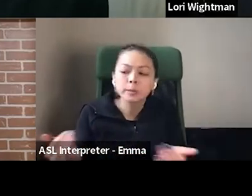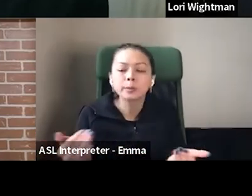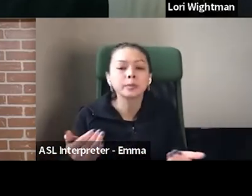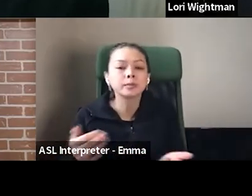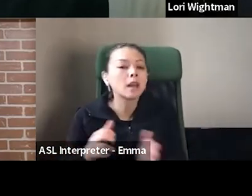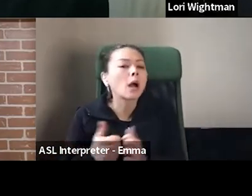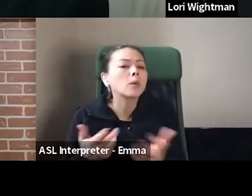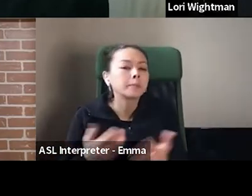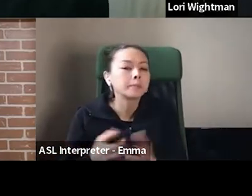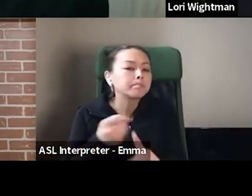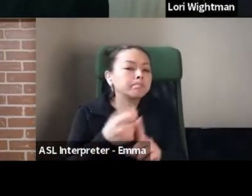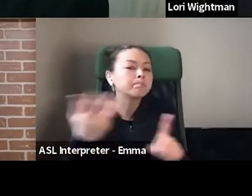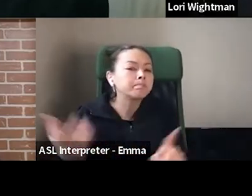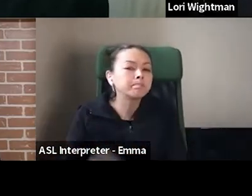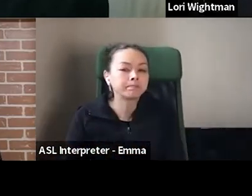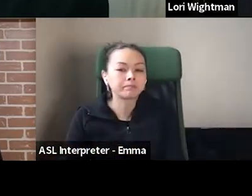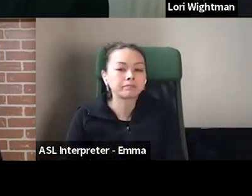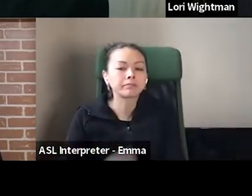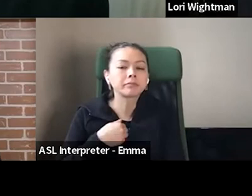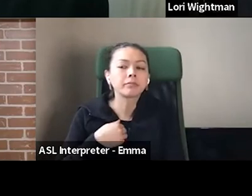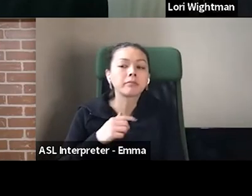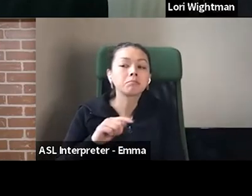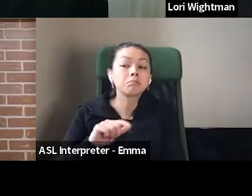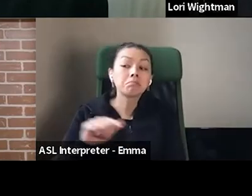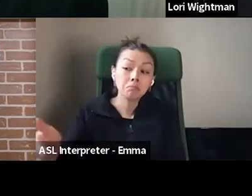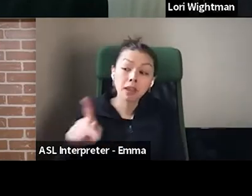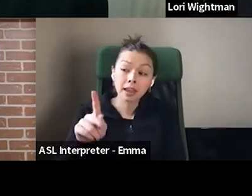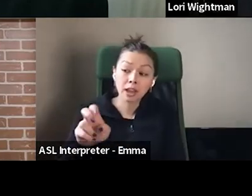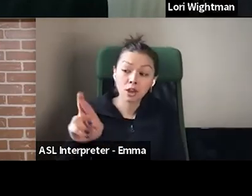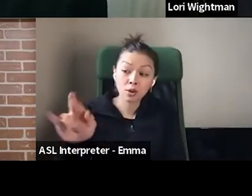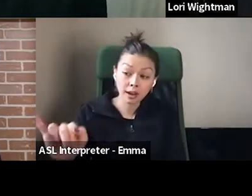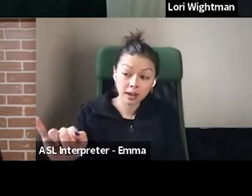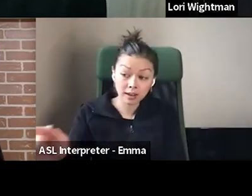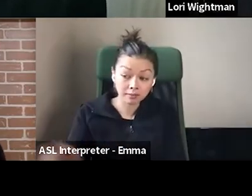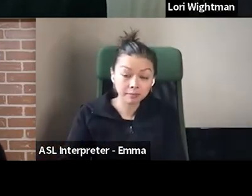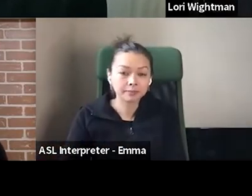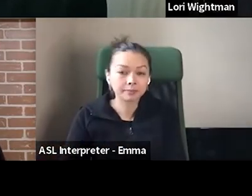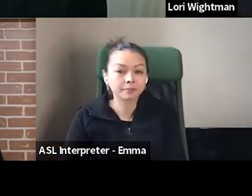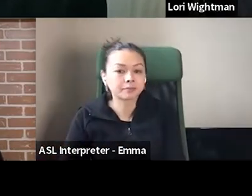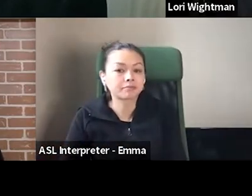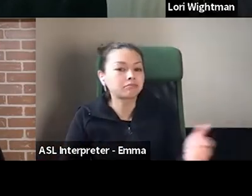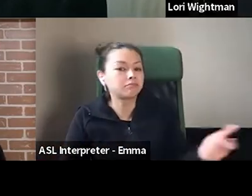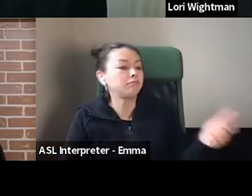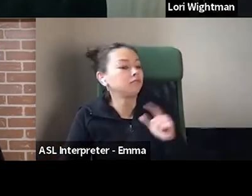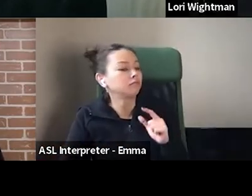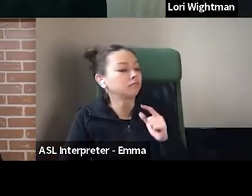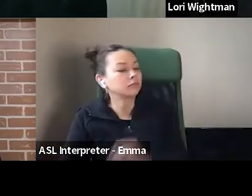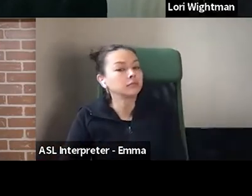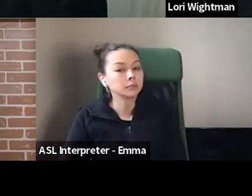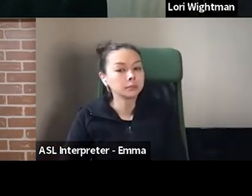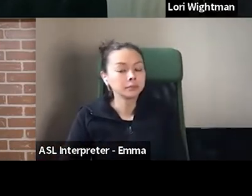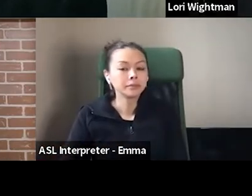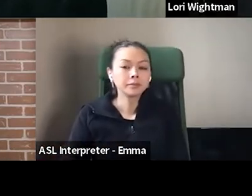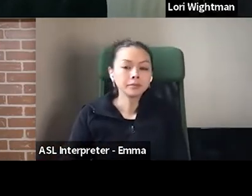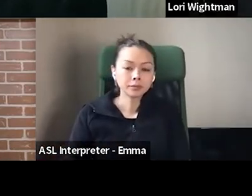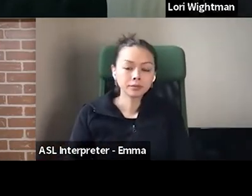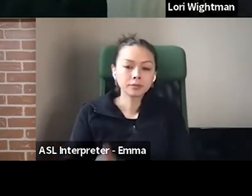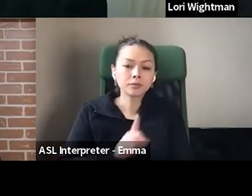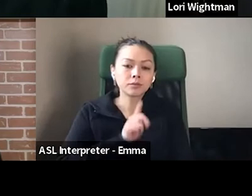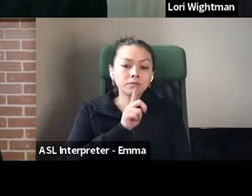Carrie this time. Well, probably, you know, we can take this back to the pandemic question.